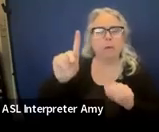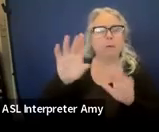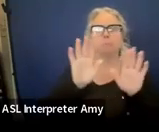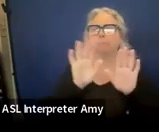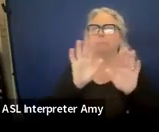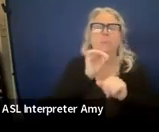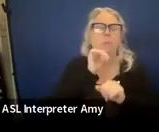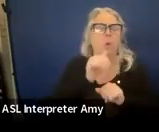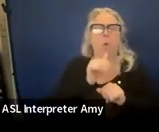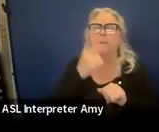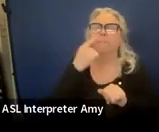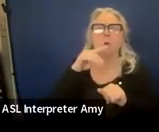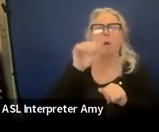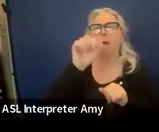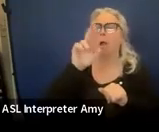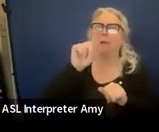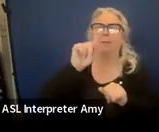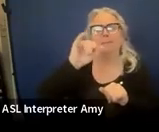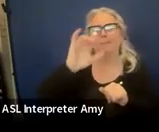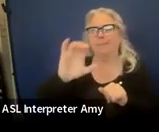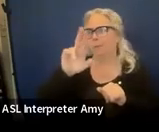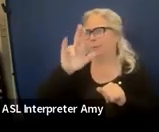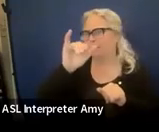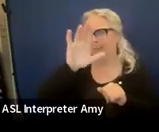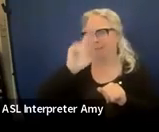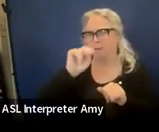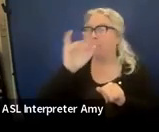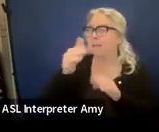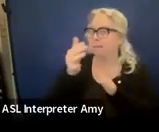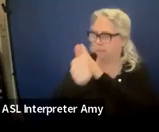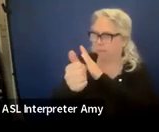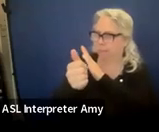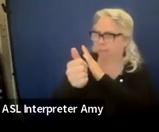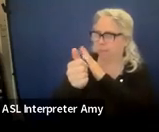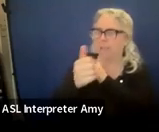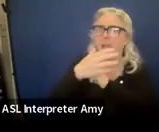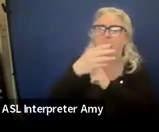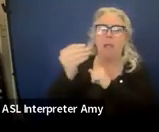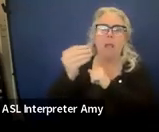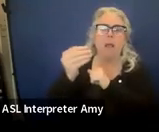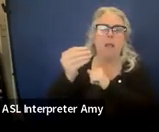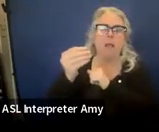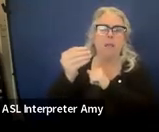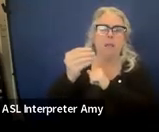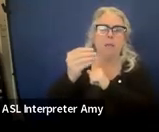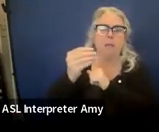is the skill, and the outcome is,